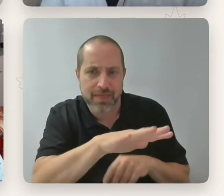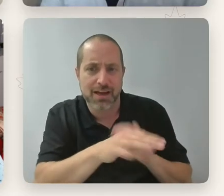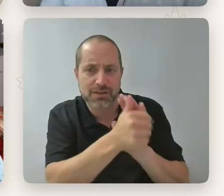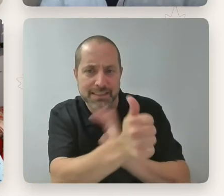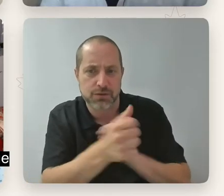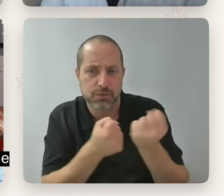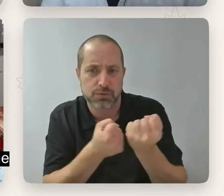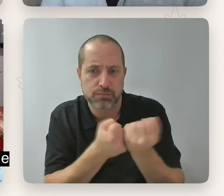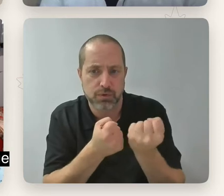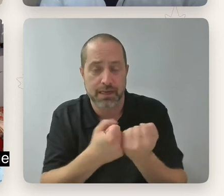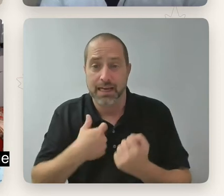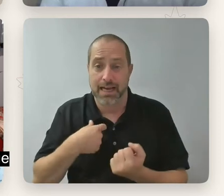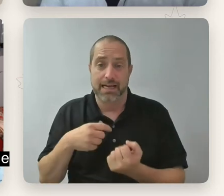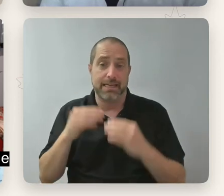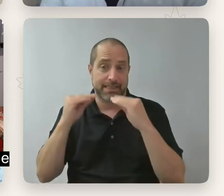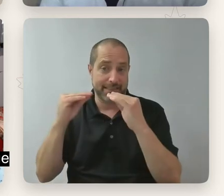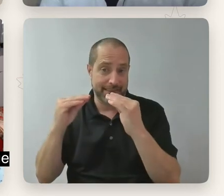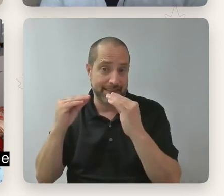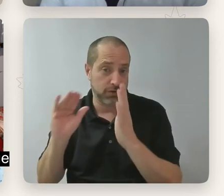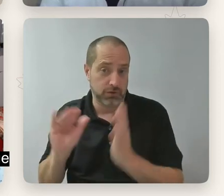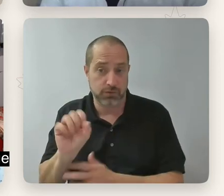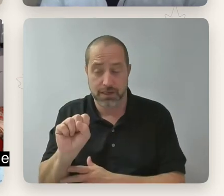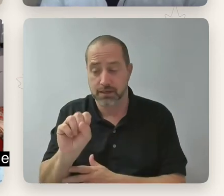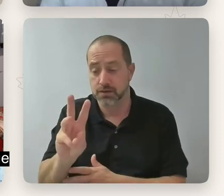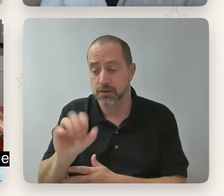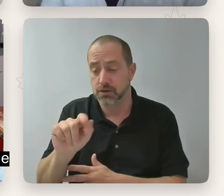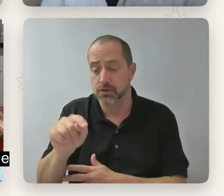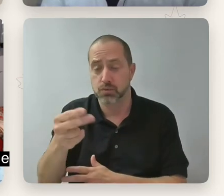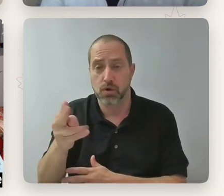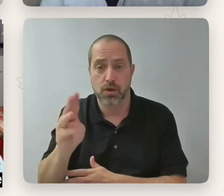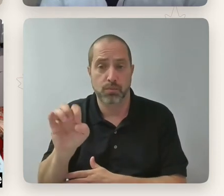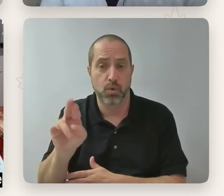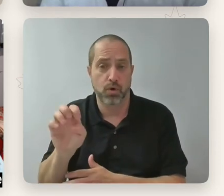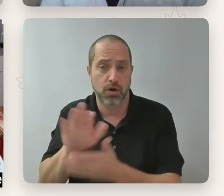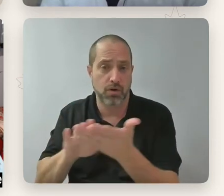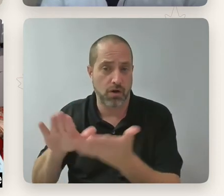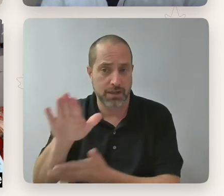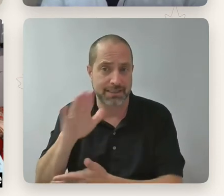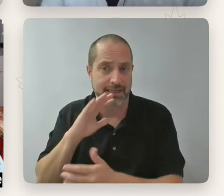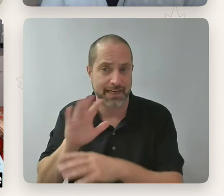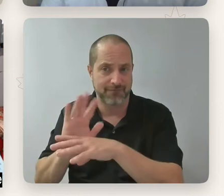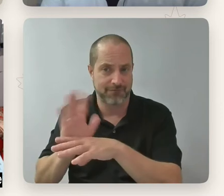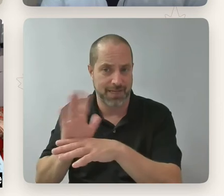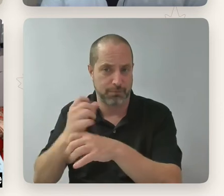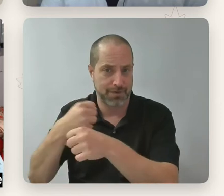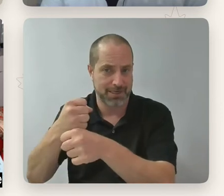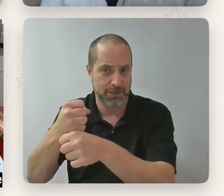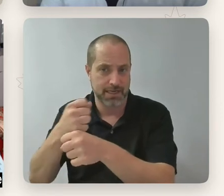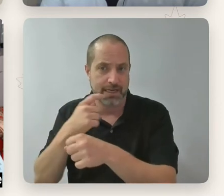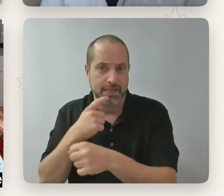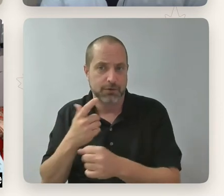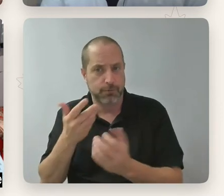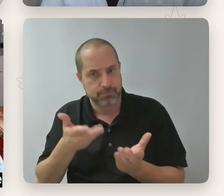educator, I teach at Swarthmore College in film production, just building up the bench of the next generation